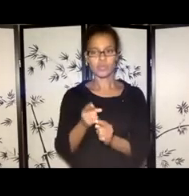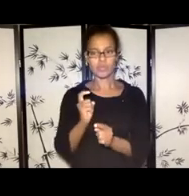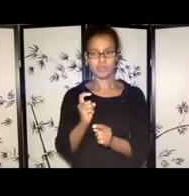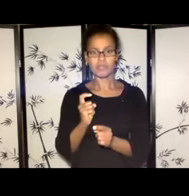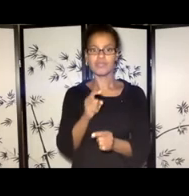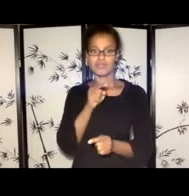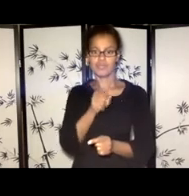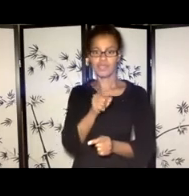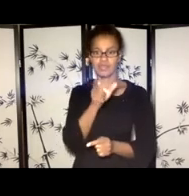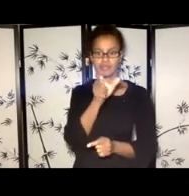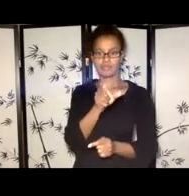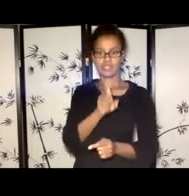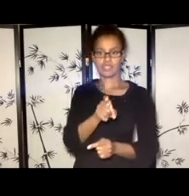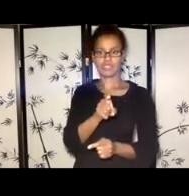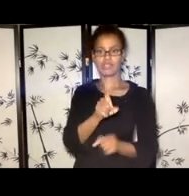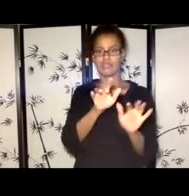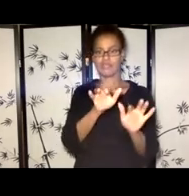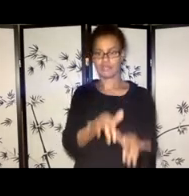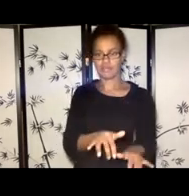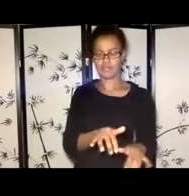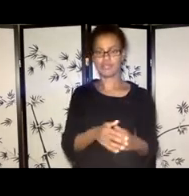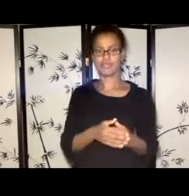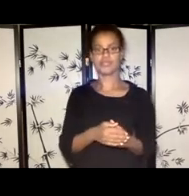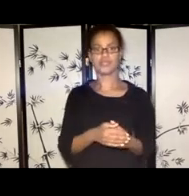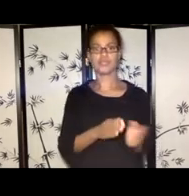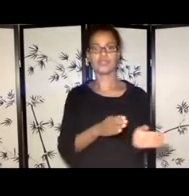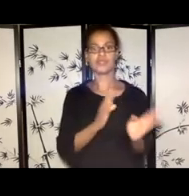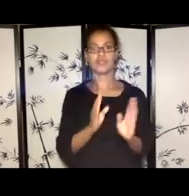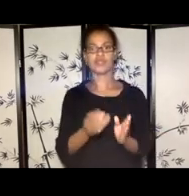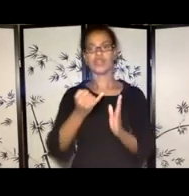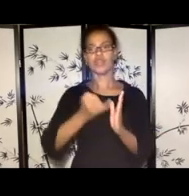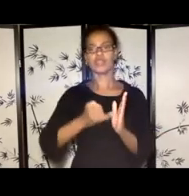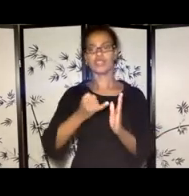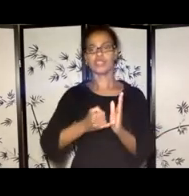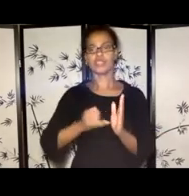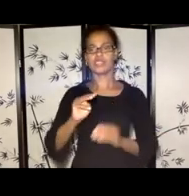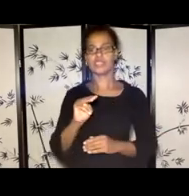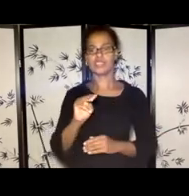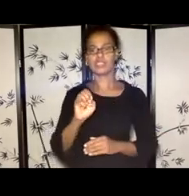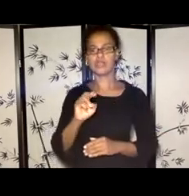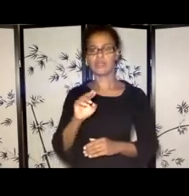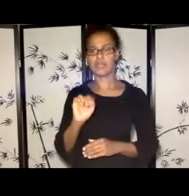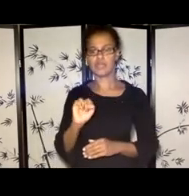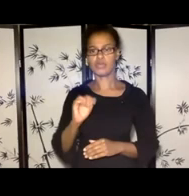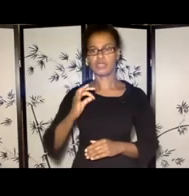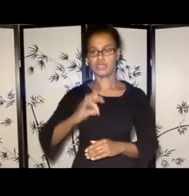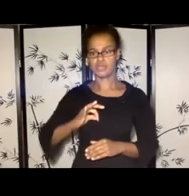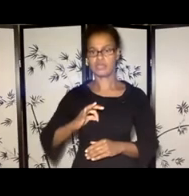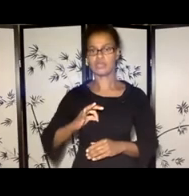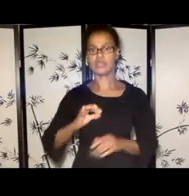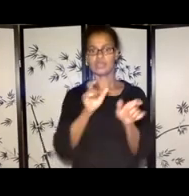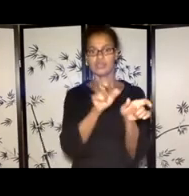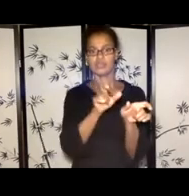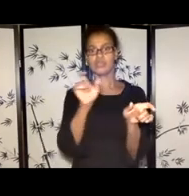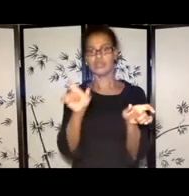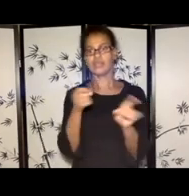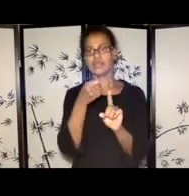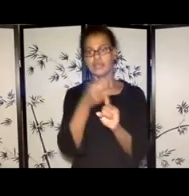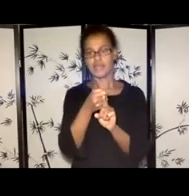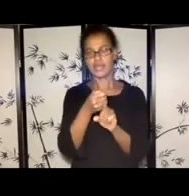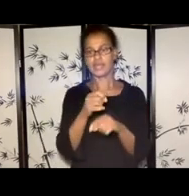And then also, yes, you have to fill out artistic merit section, impact, viability,